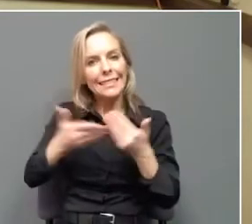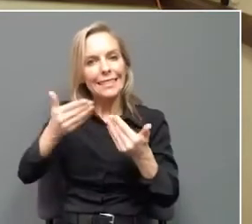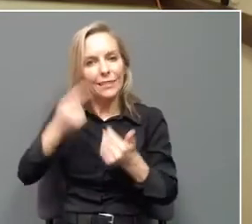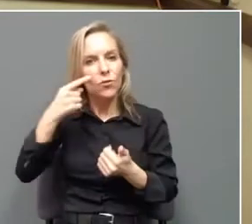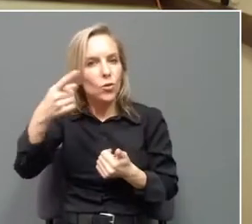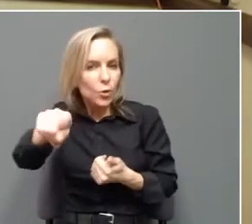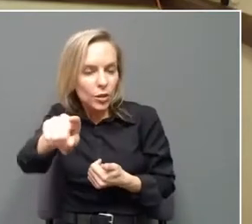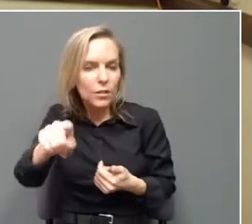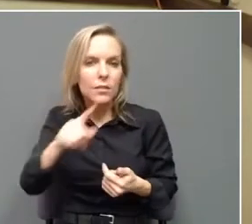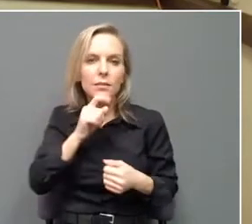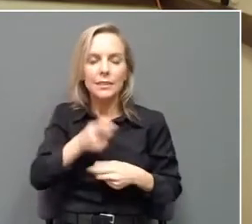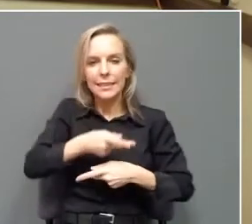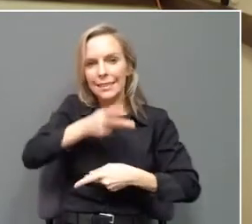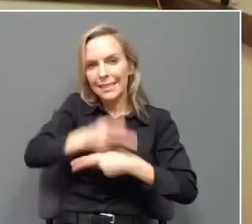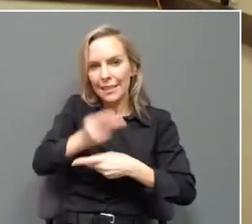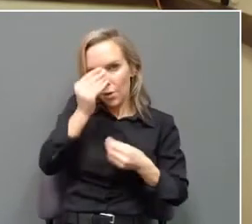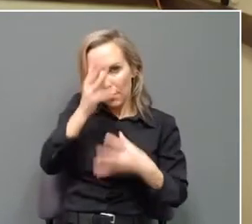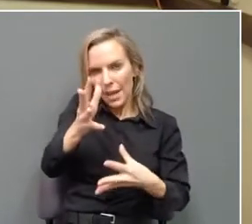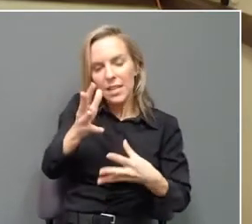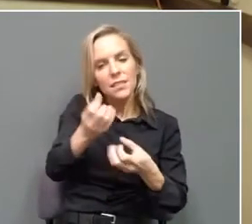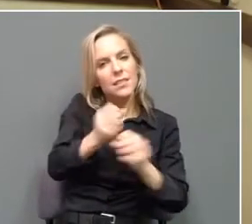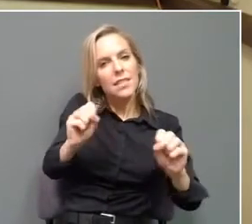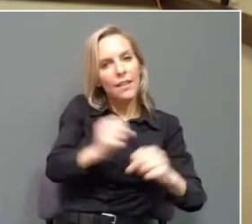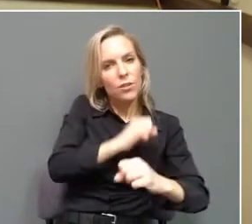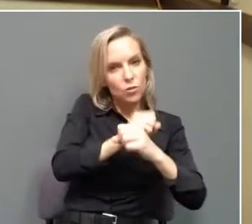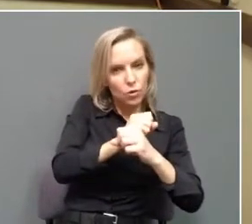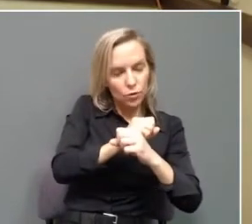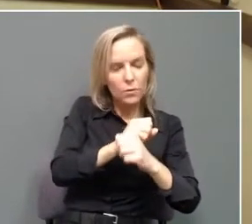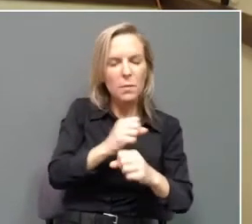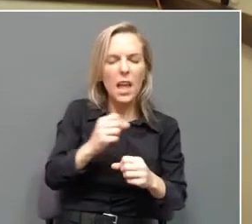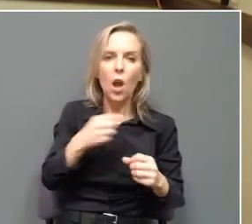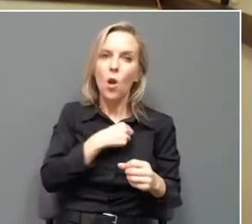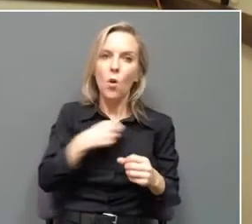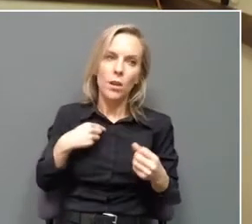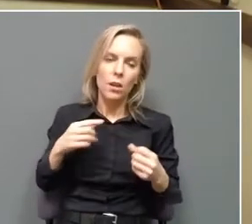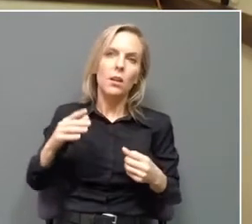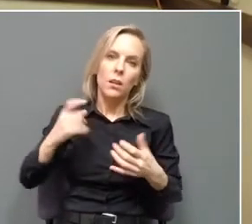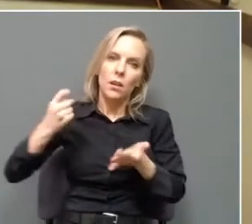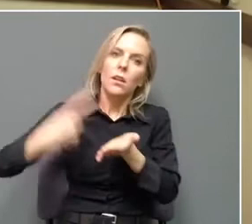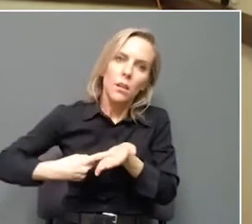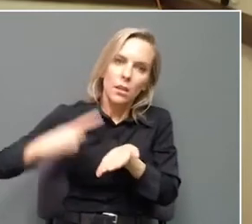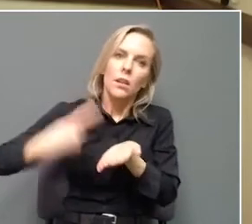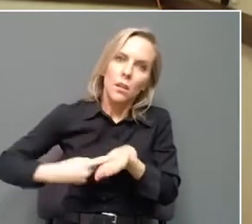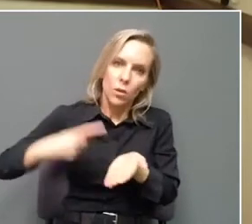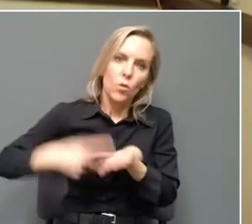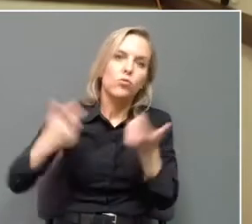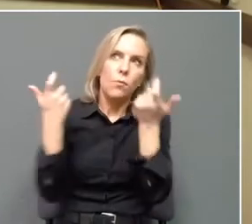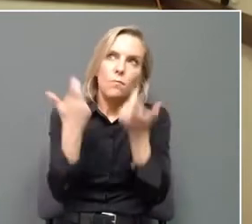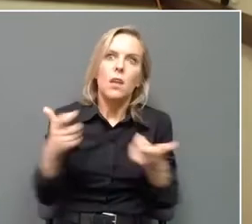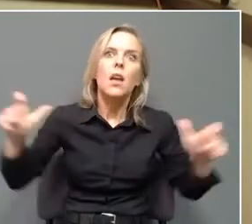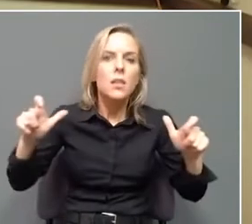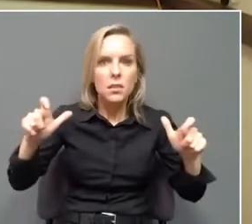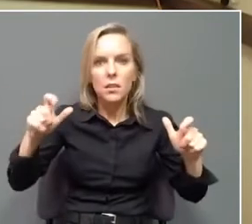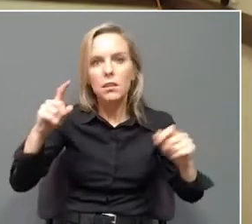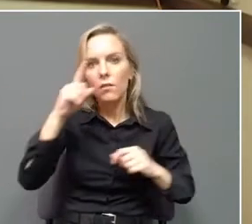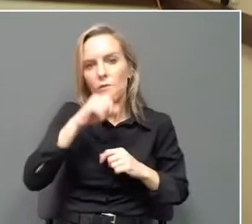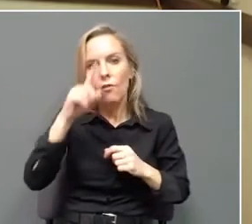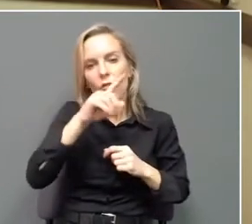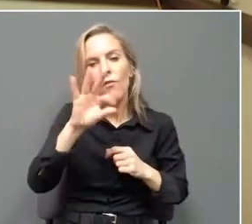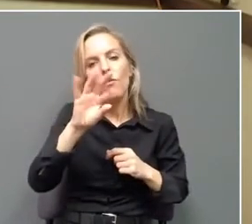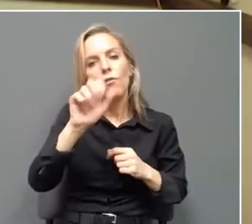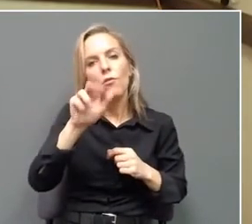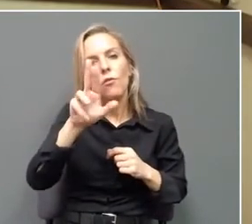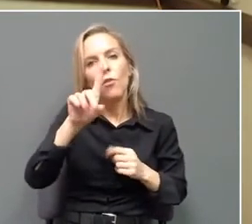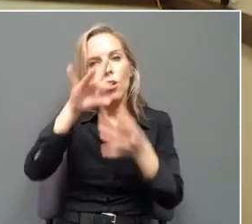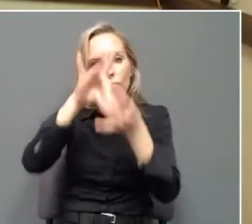keeping information safe and secure, I know we've talked a lot about the massive fraud nationwide related to